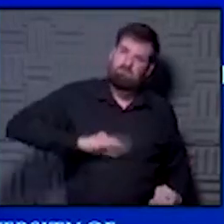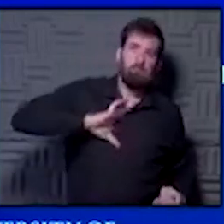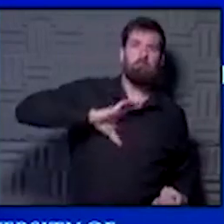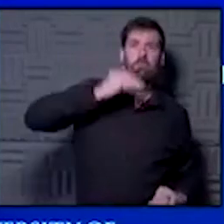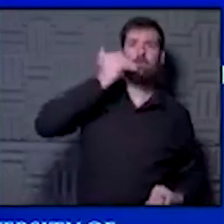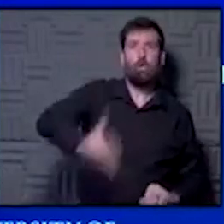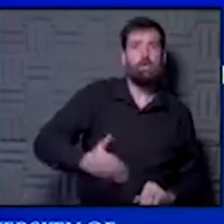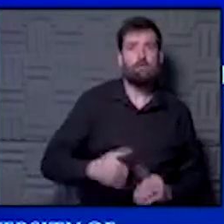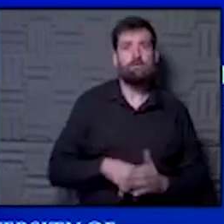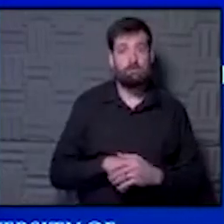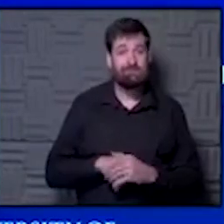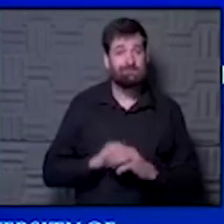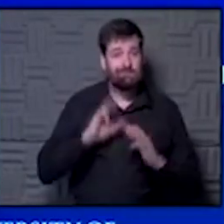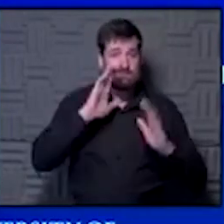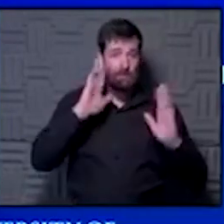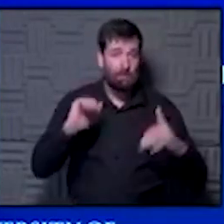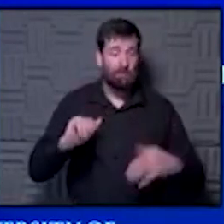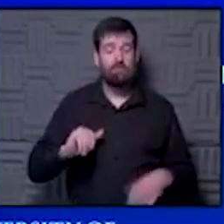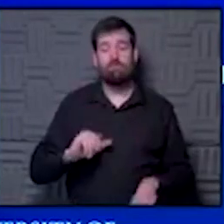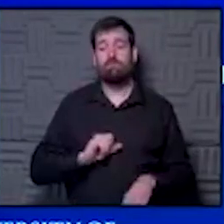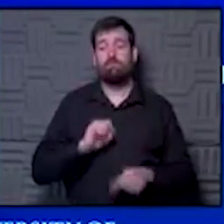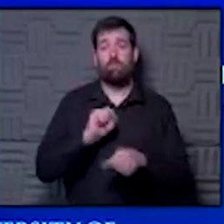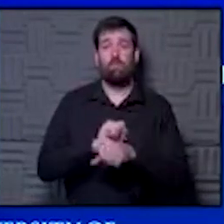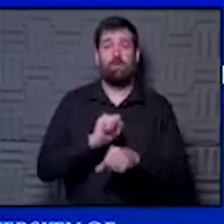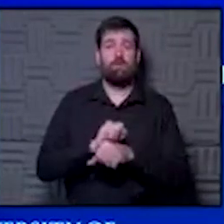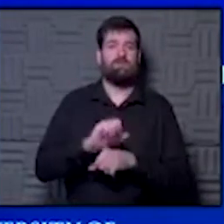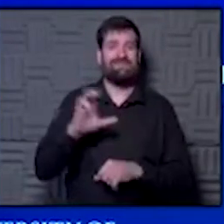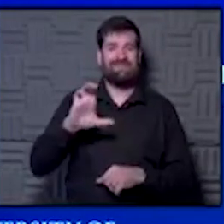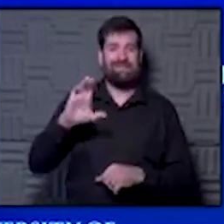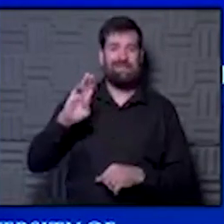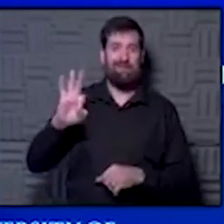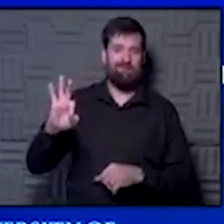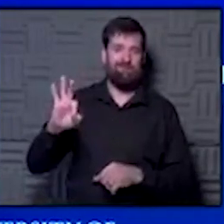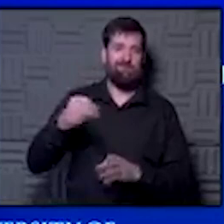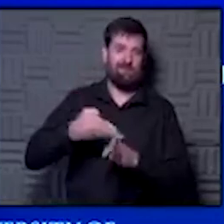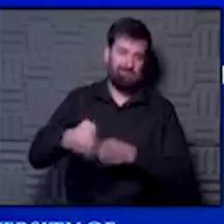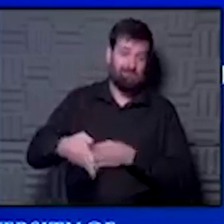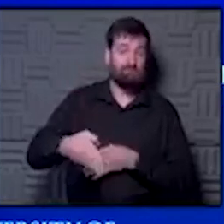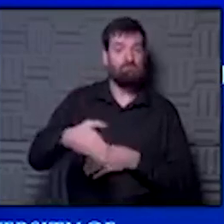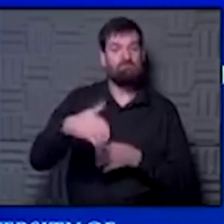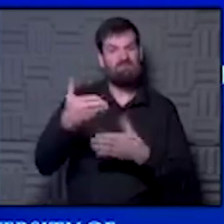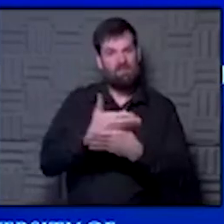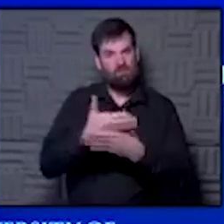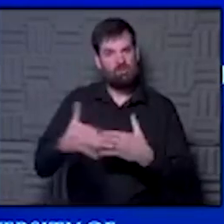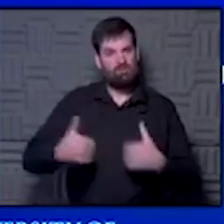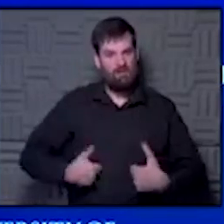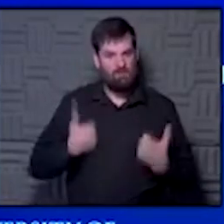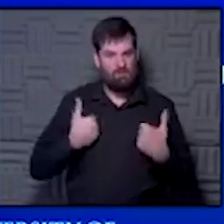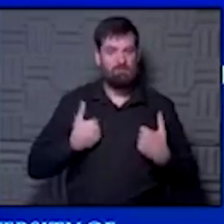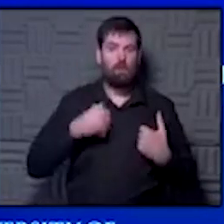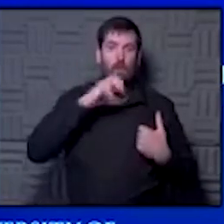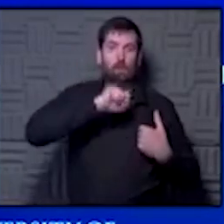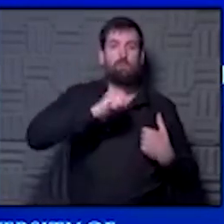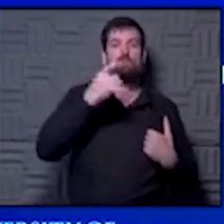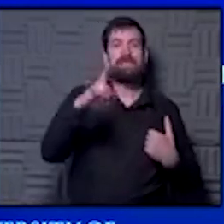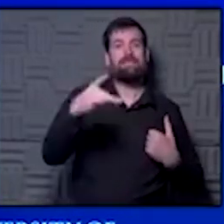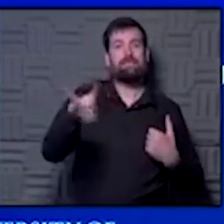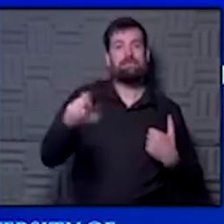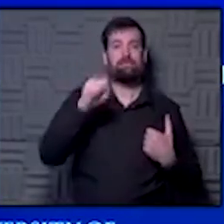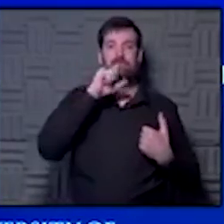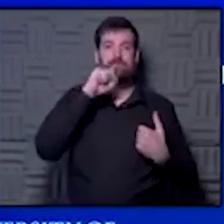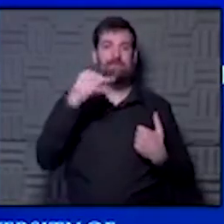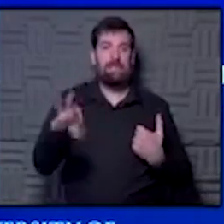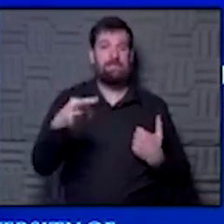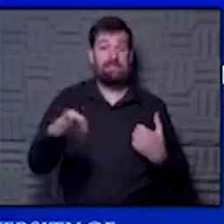There's hope. You know, I worked in the area of CF here. You know, when started CF, the average survival was like 18 or 19 years of age. And today